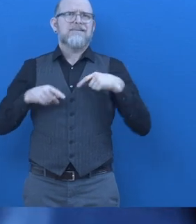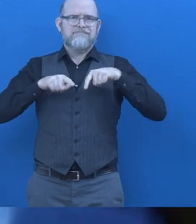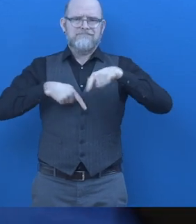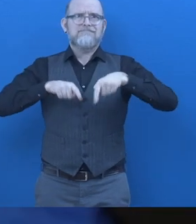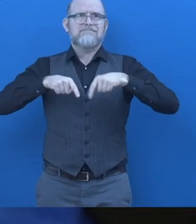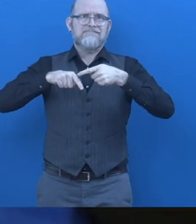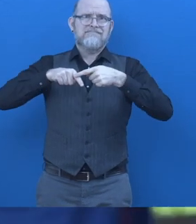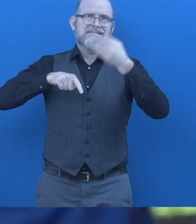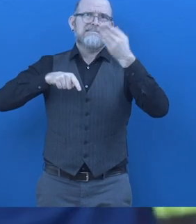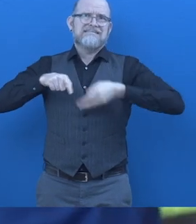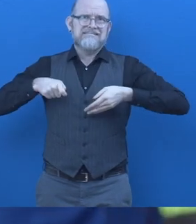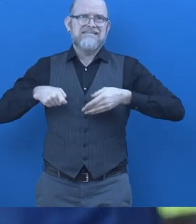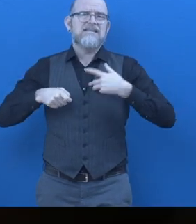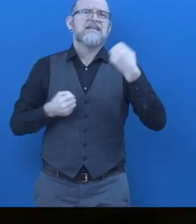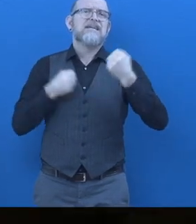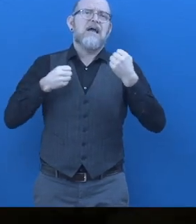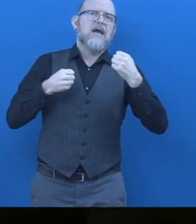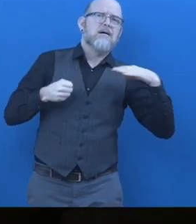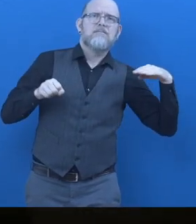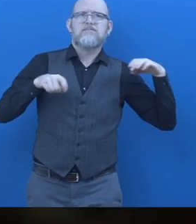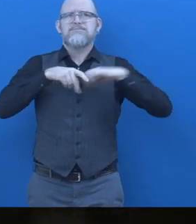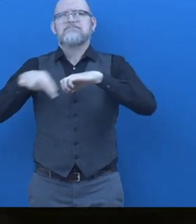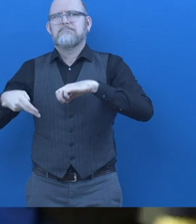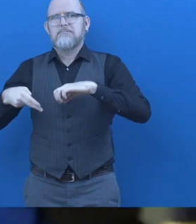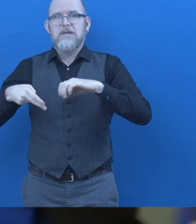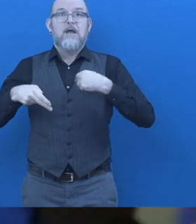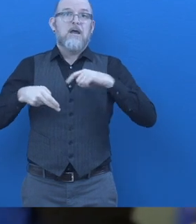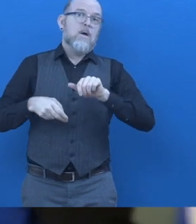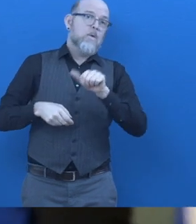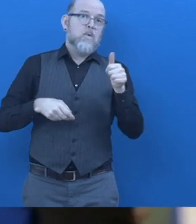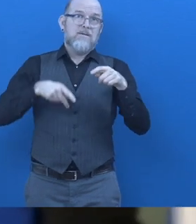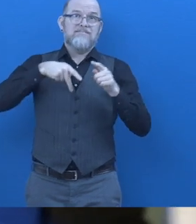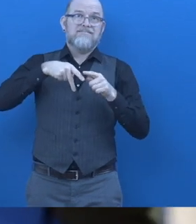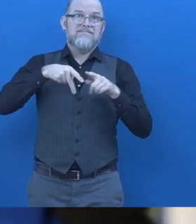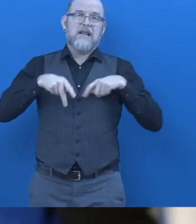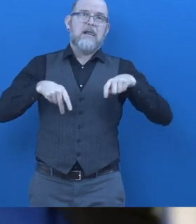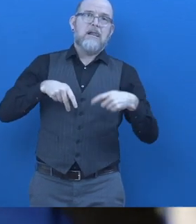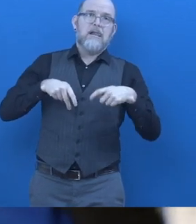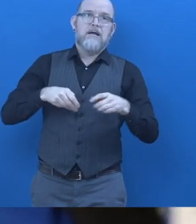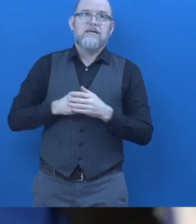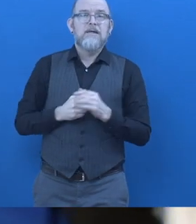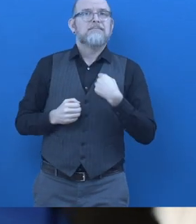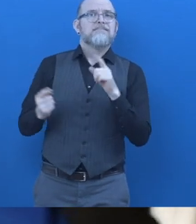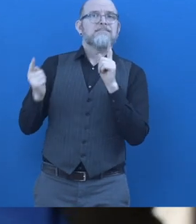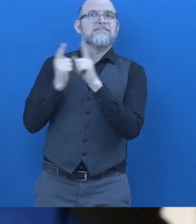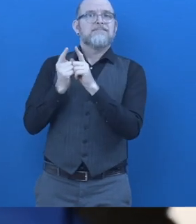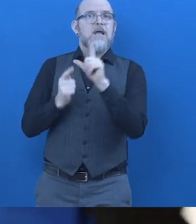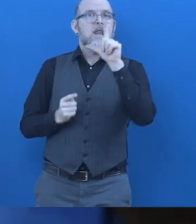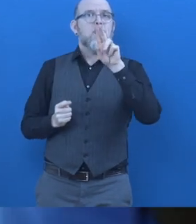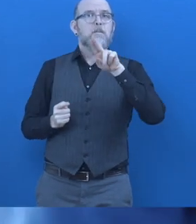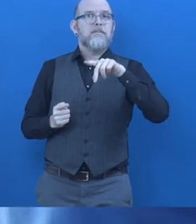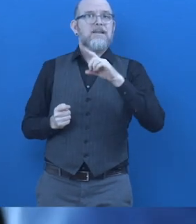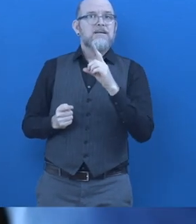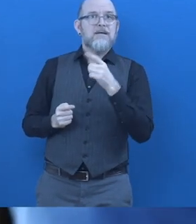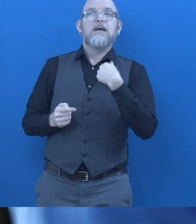I'm Zeynab Maki from South Lebanon. I'm 33 years old. My right leg was amputated after a car accident and my left leg was